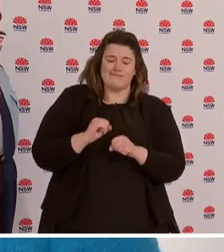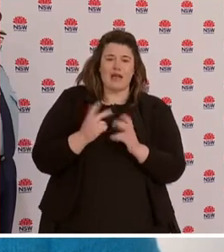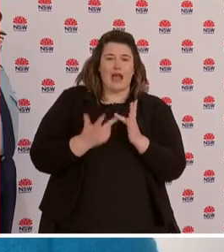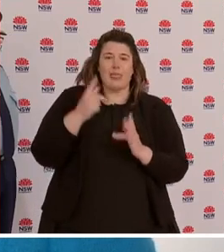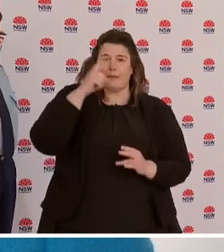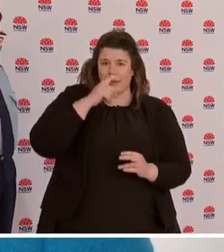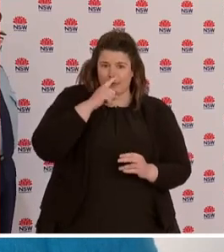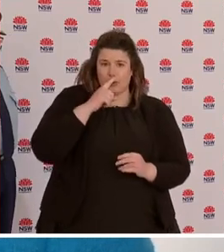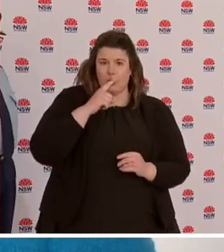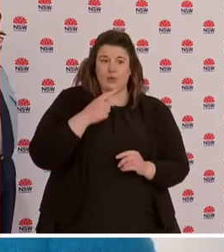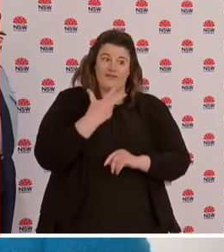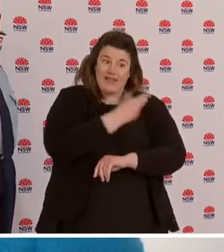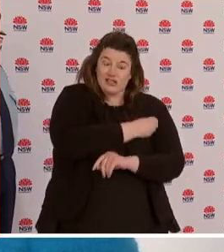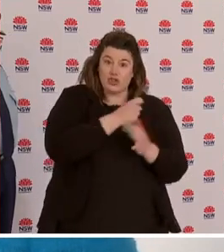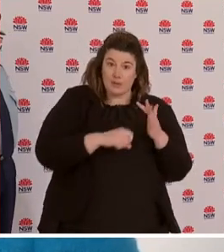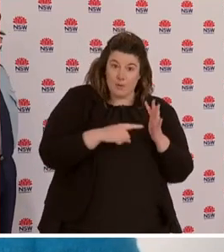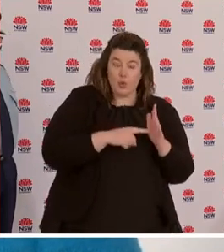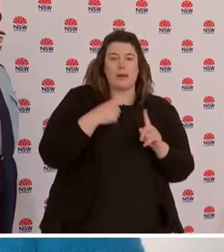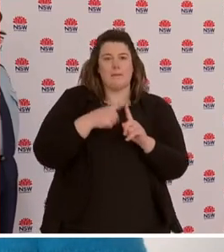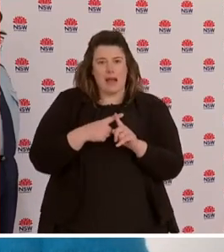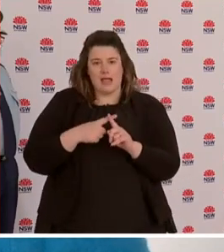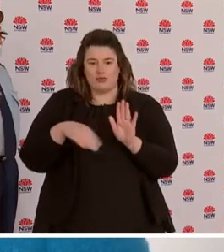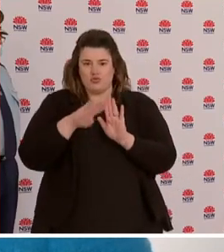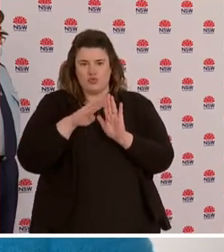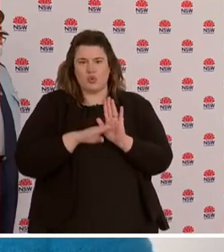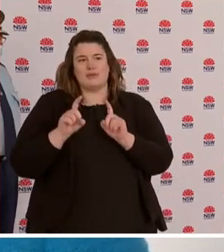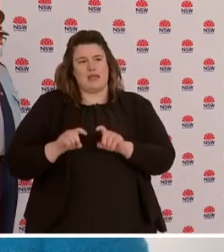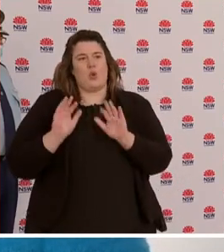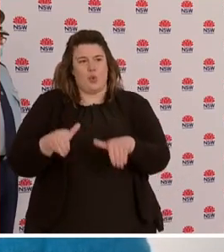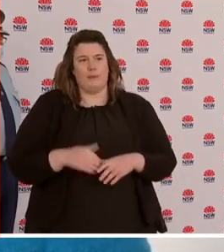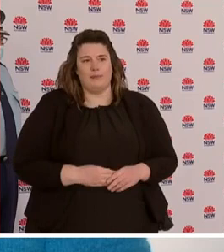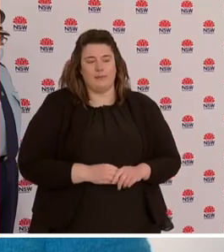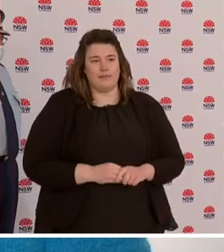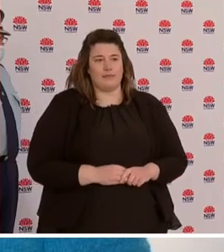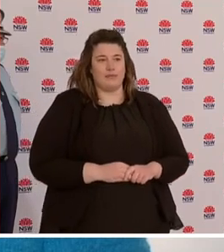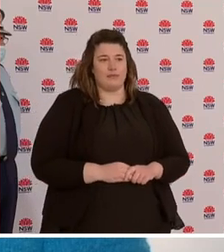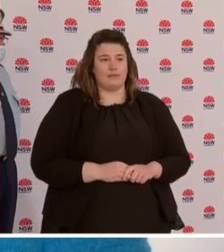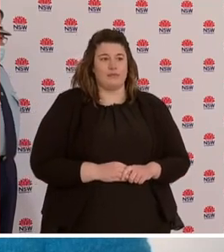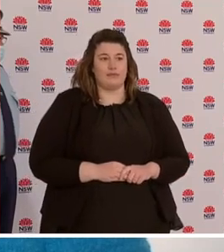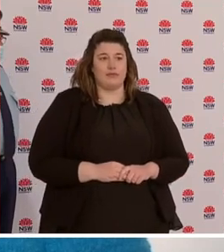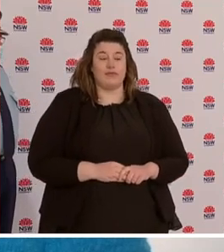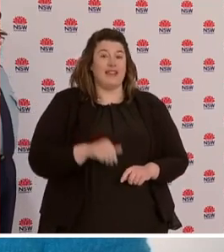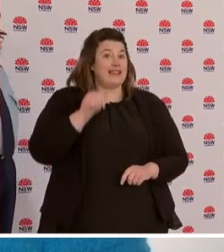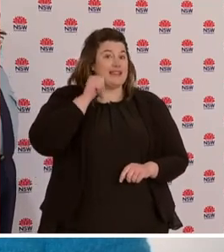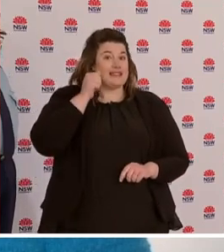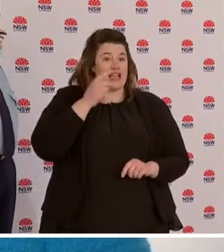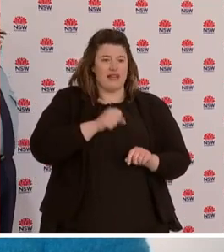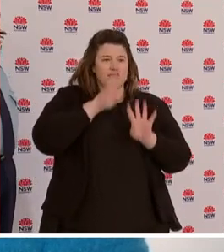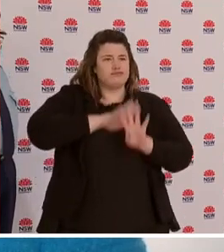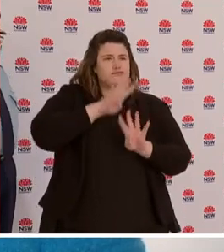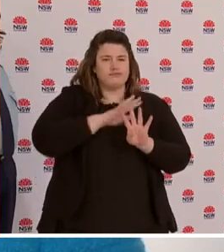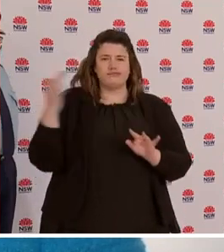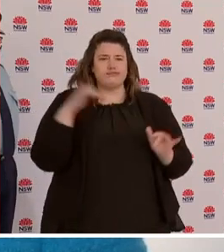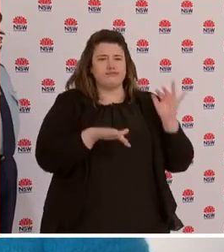that we will put in place or have in place. In relation to yesterday's protest, can I say how absolutely